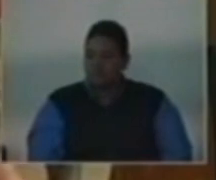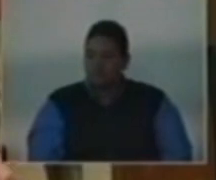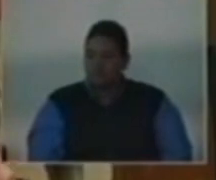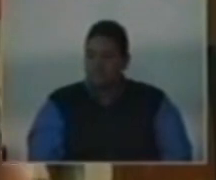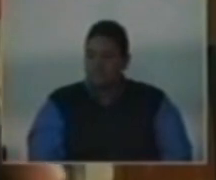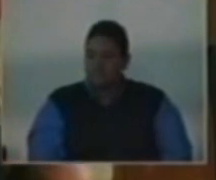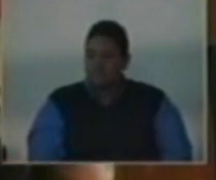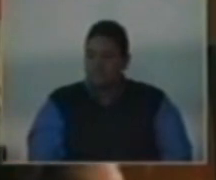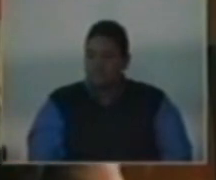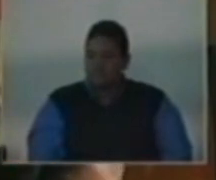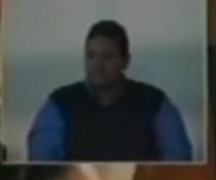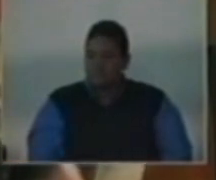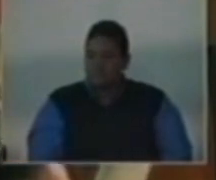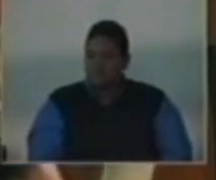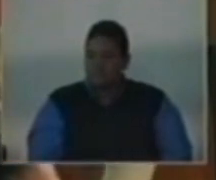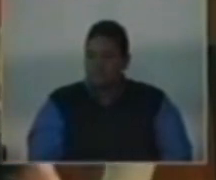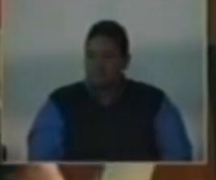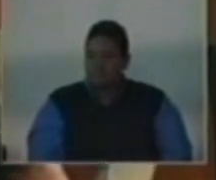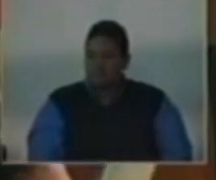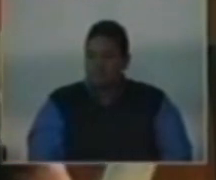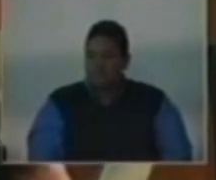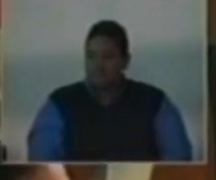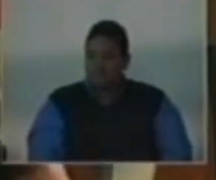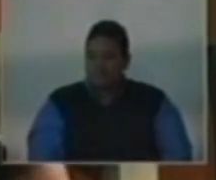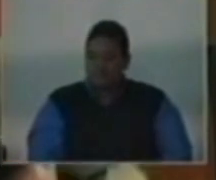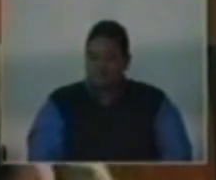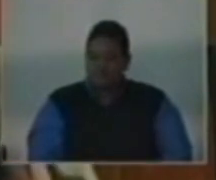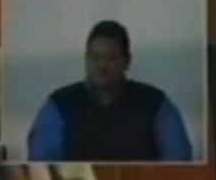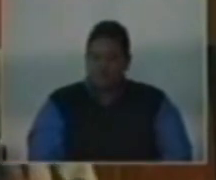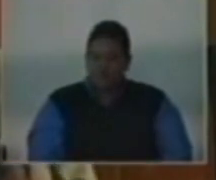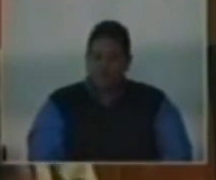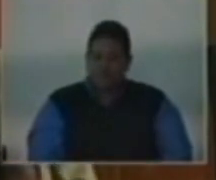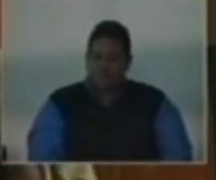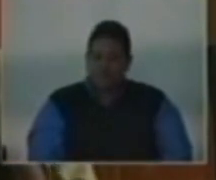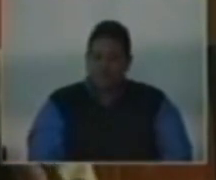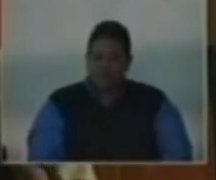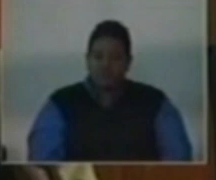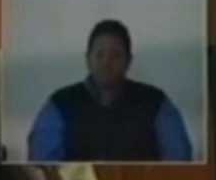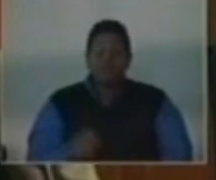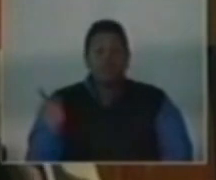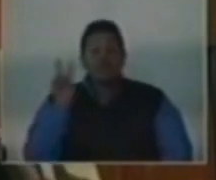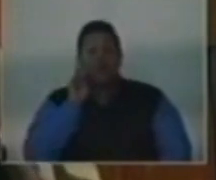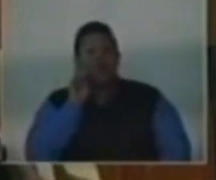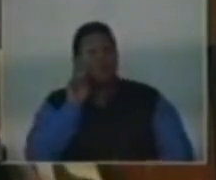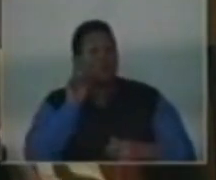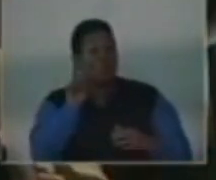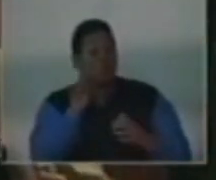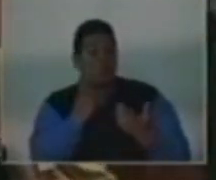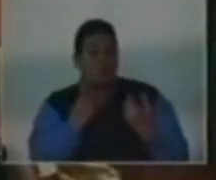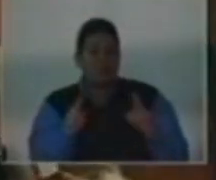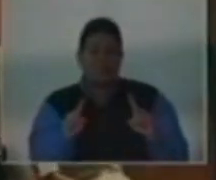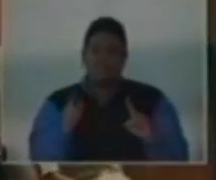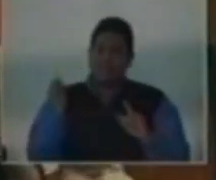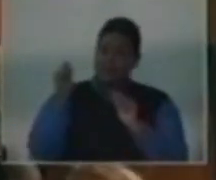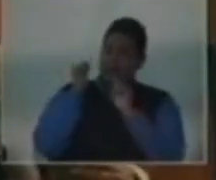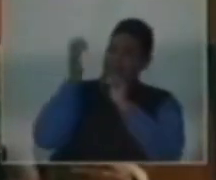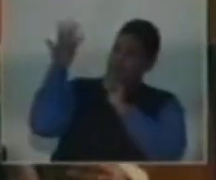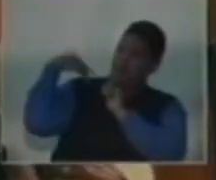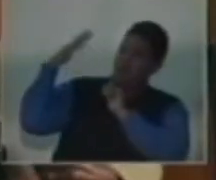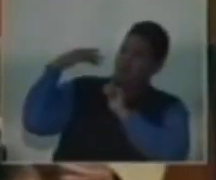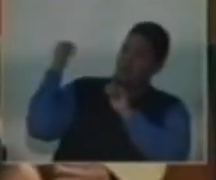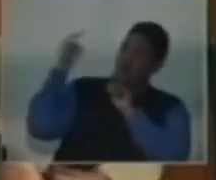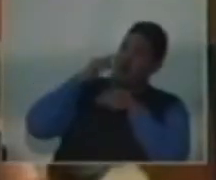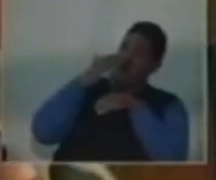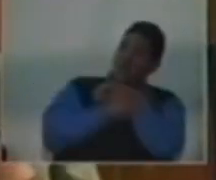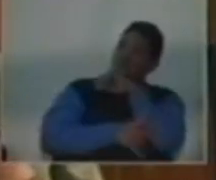So, Mr. Speaker, if you are going to look to what has happened in the past with other countries who have left the Privy